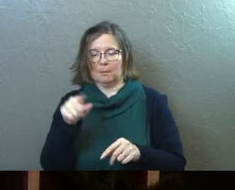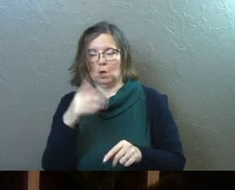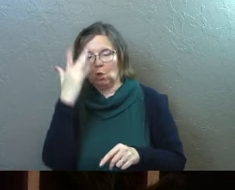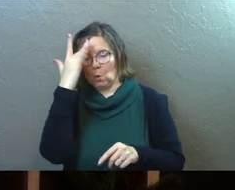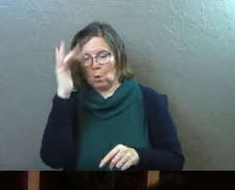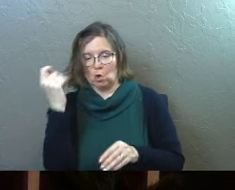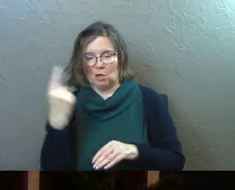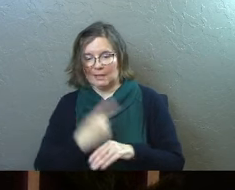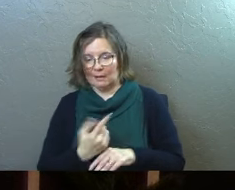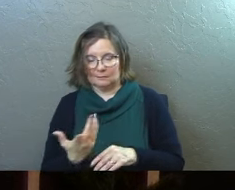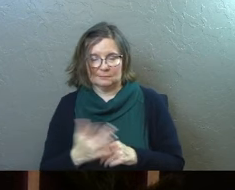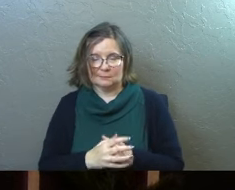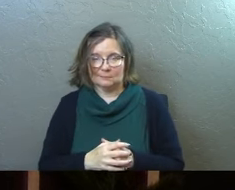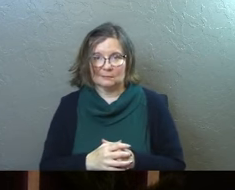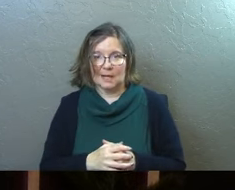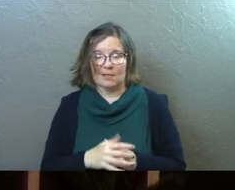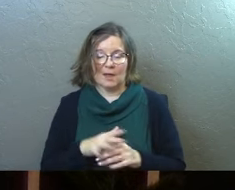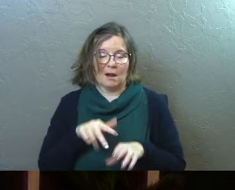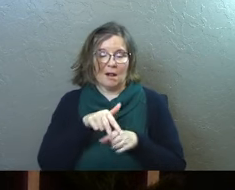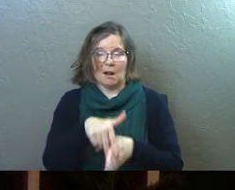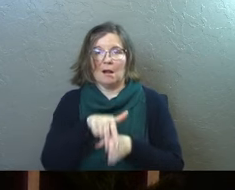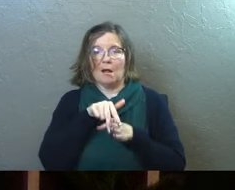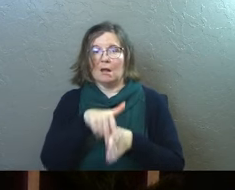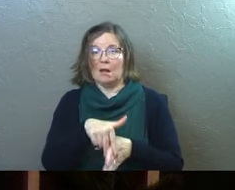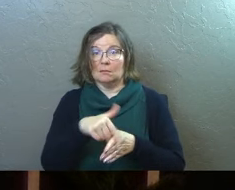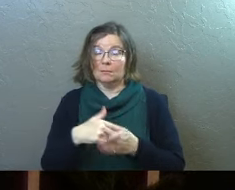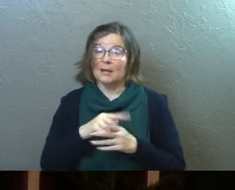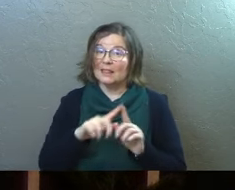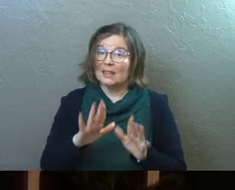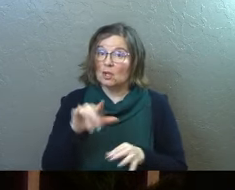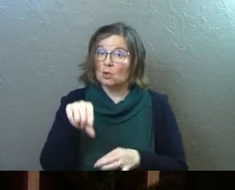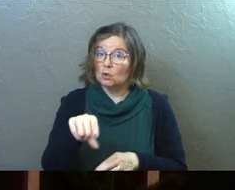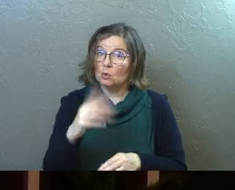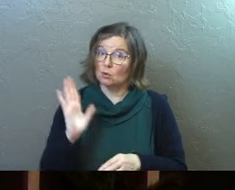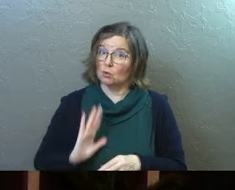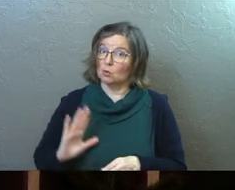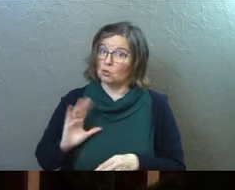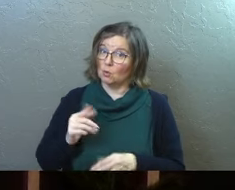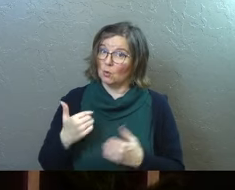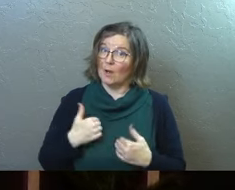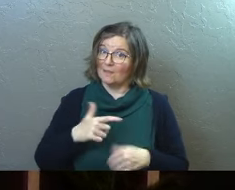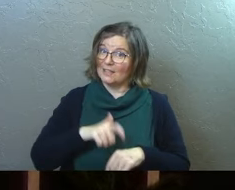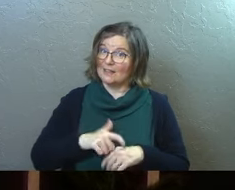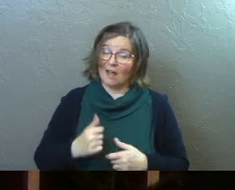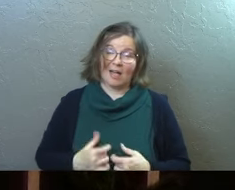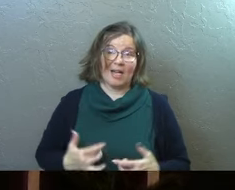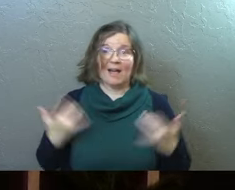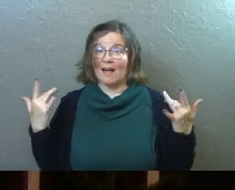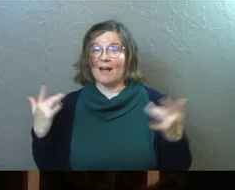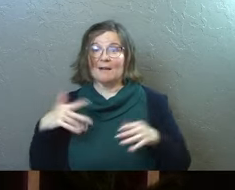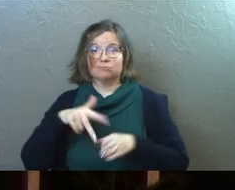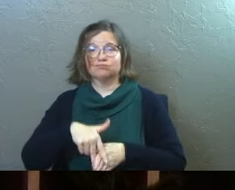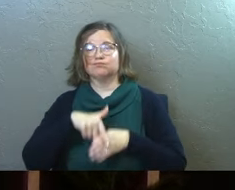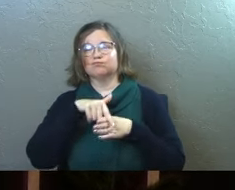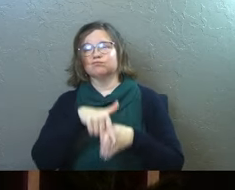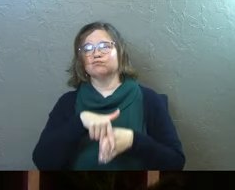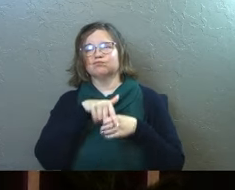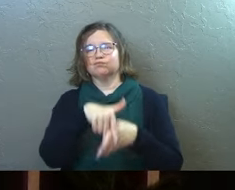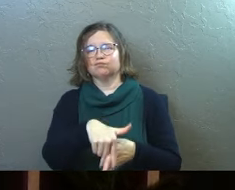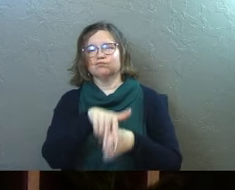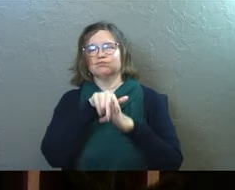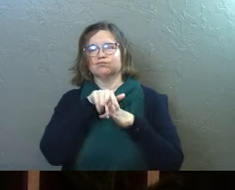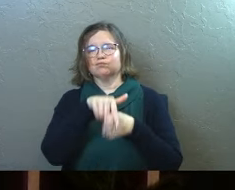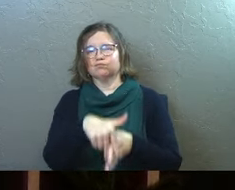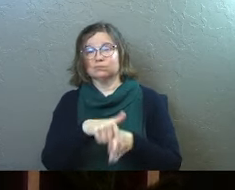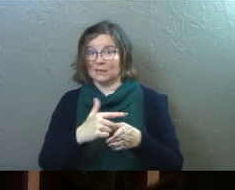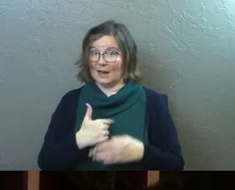quarters in all day and just have the time of their lives. And the thing is, you used to have the time of your life on things like that. And so